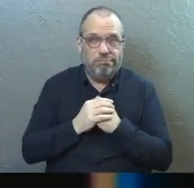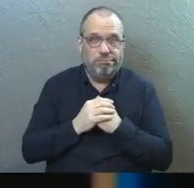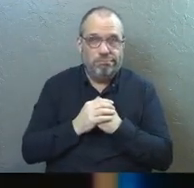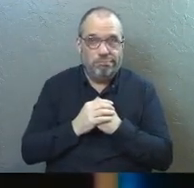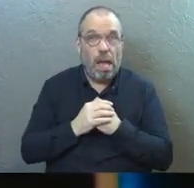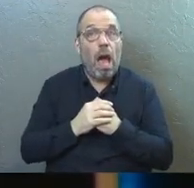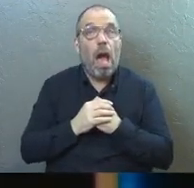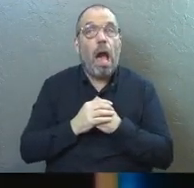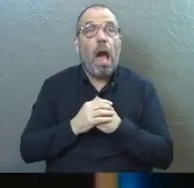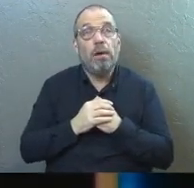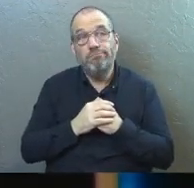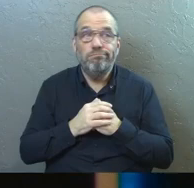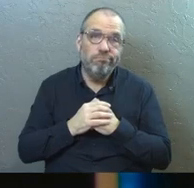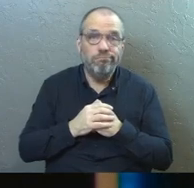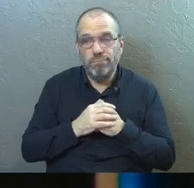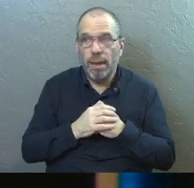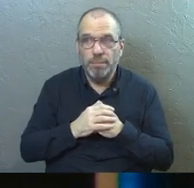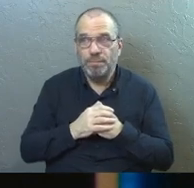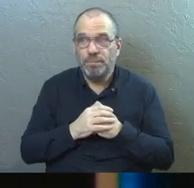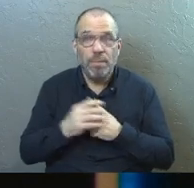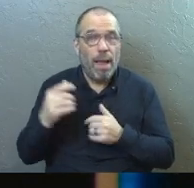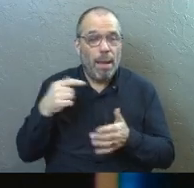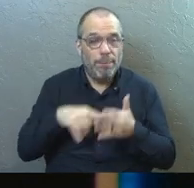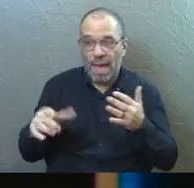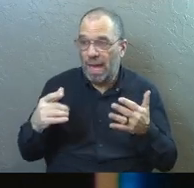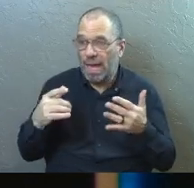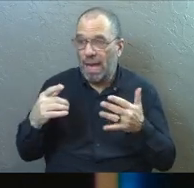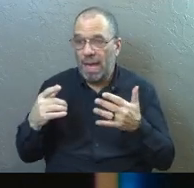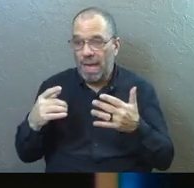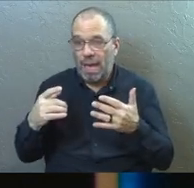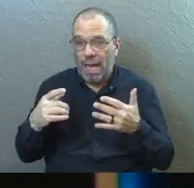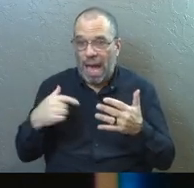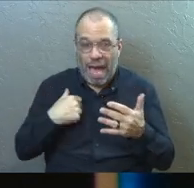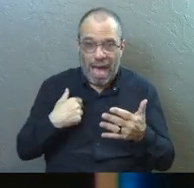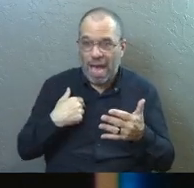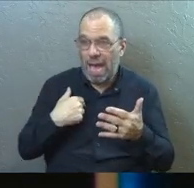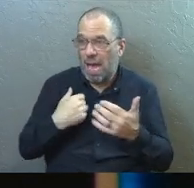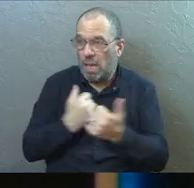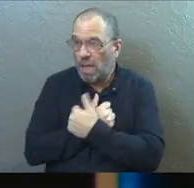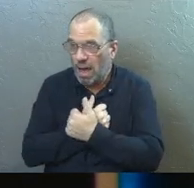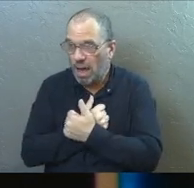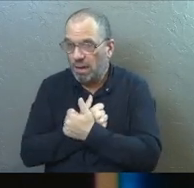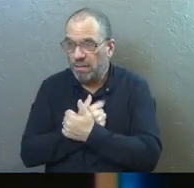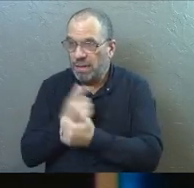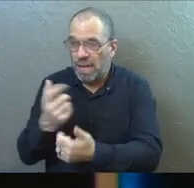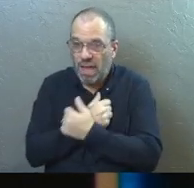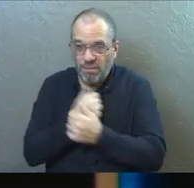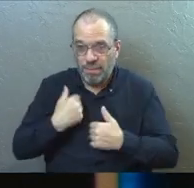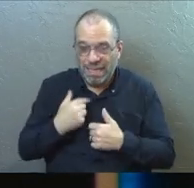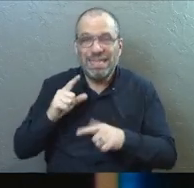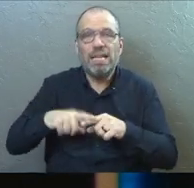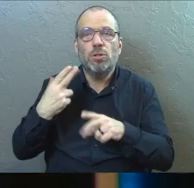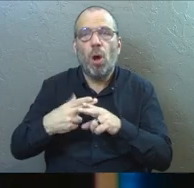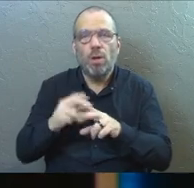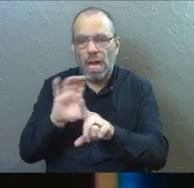Pay to play. was, I've got to love so that they'll love back. That's conditional love. Amen.